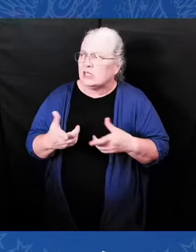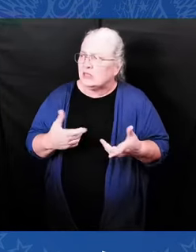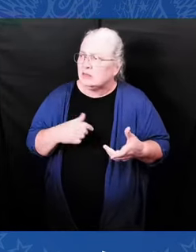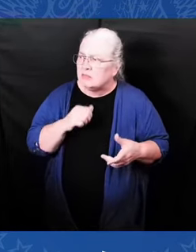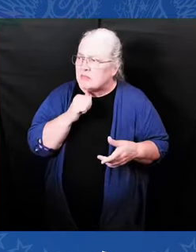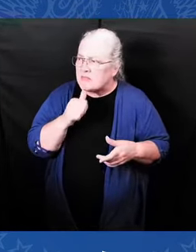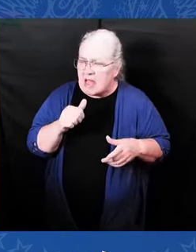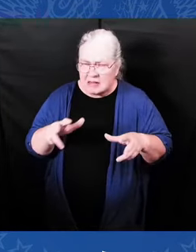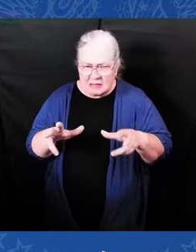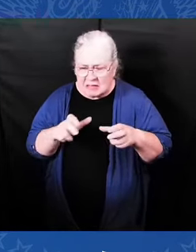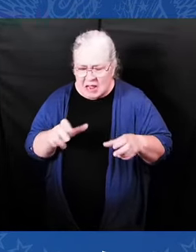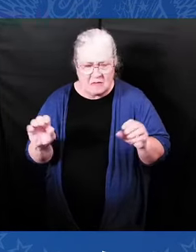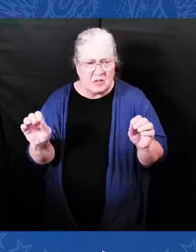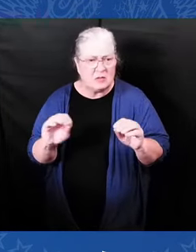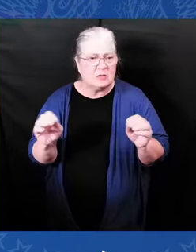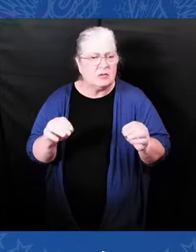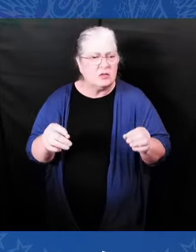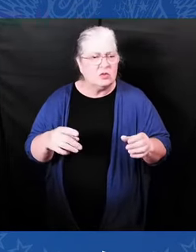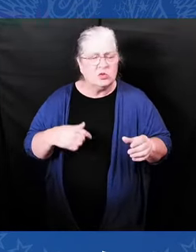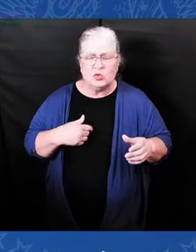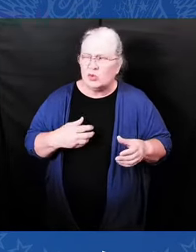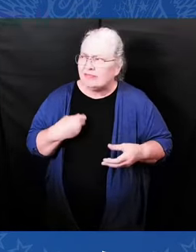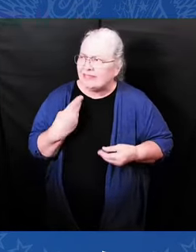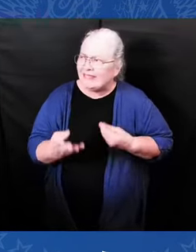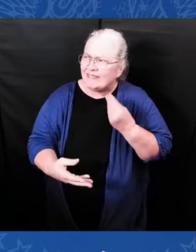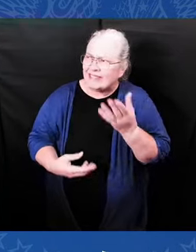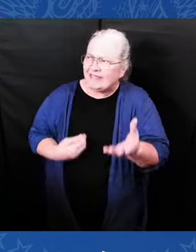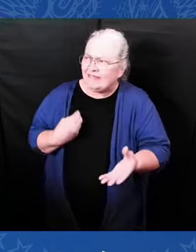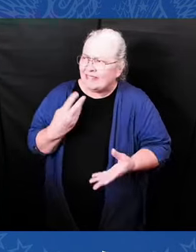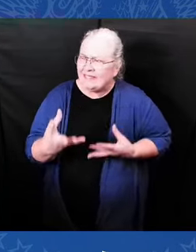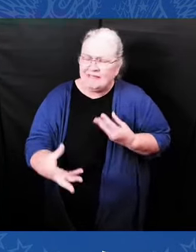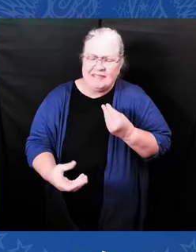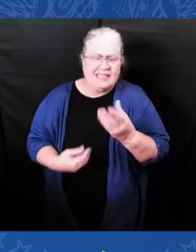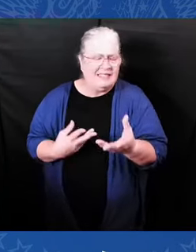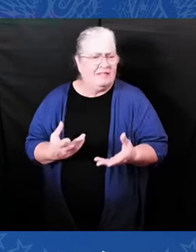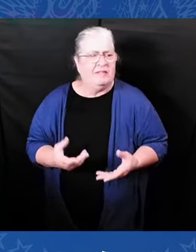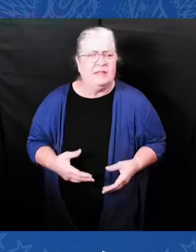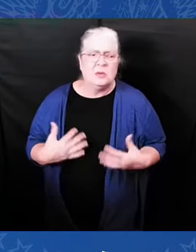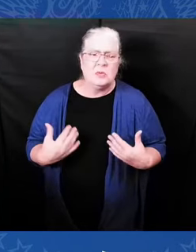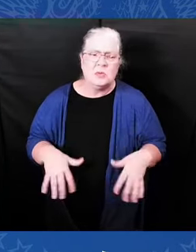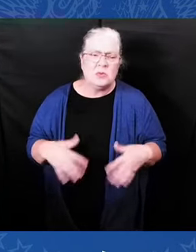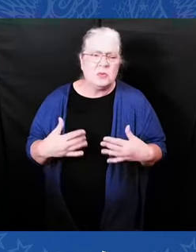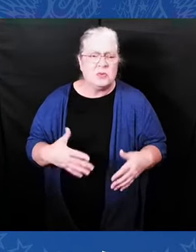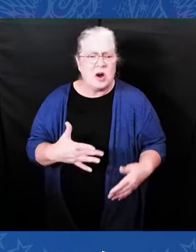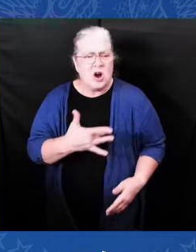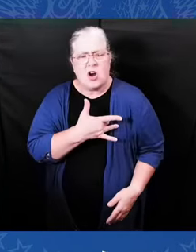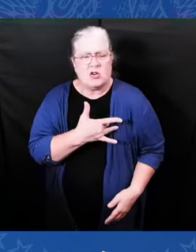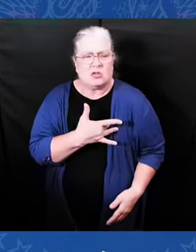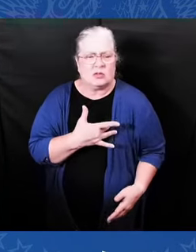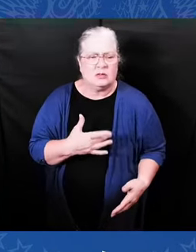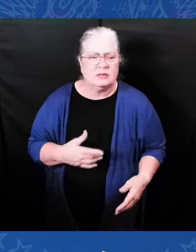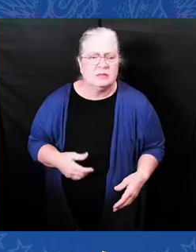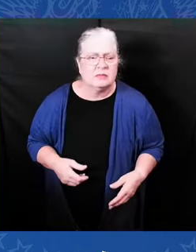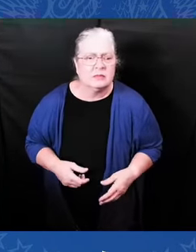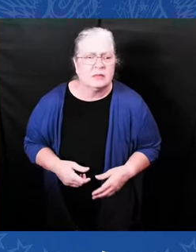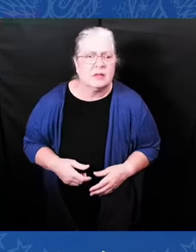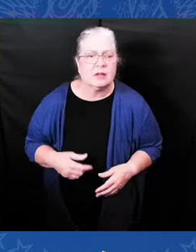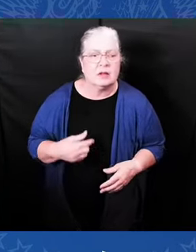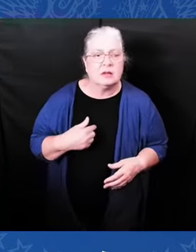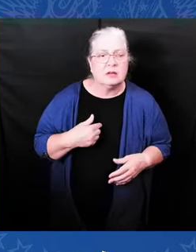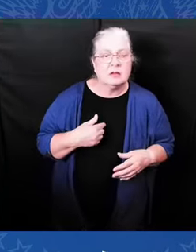me. I started off as a kid in the civil rights movement in Wilmington, Delaware, when I was in high school.